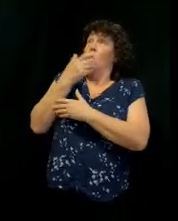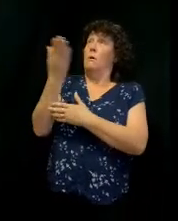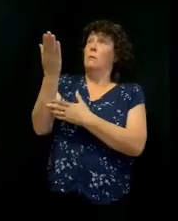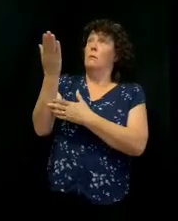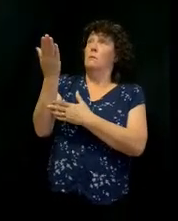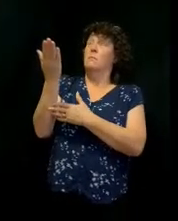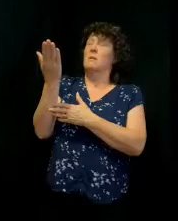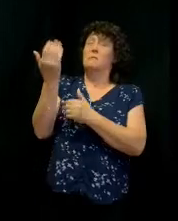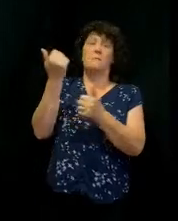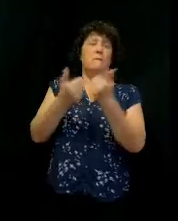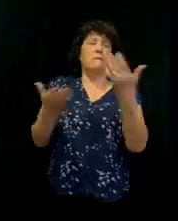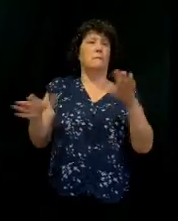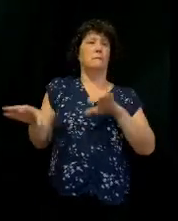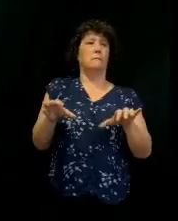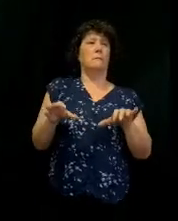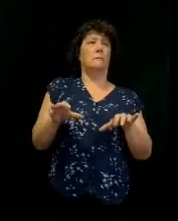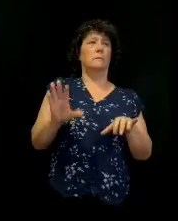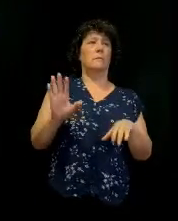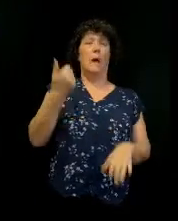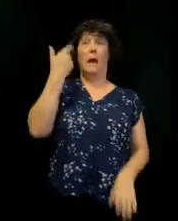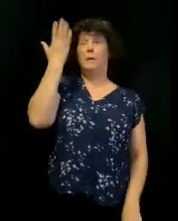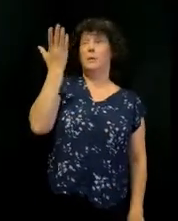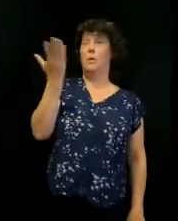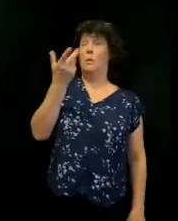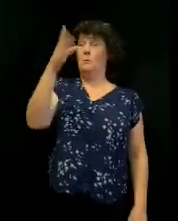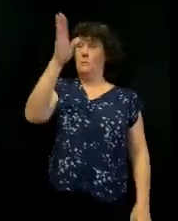done. So I don't know what God's done.